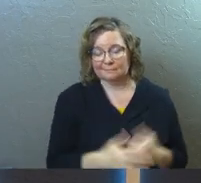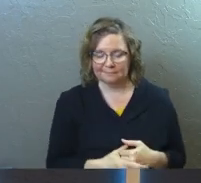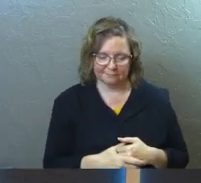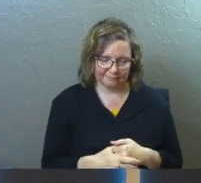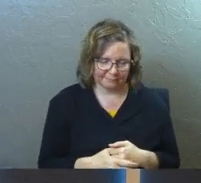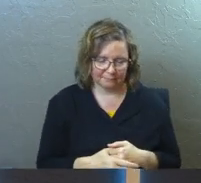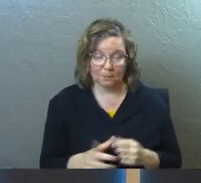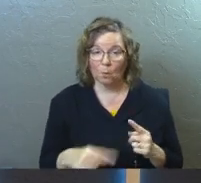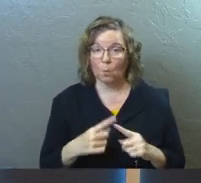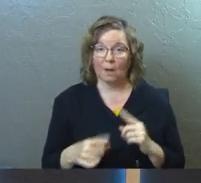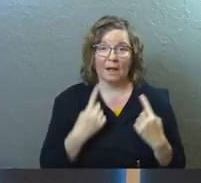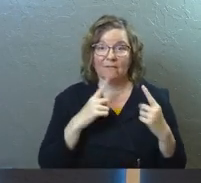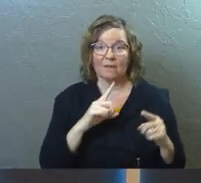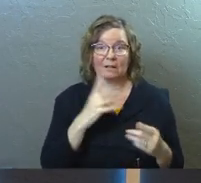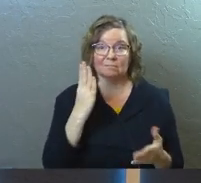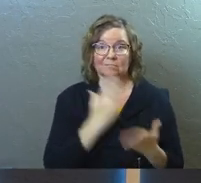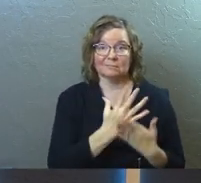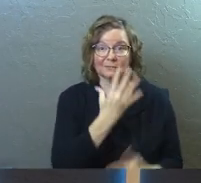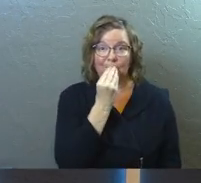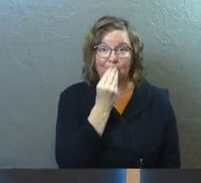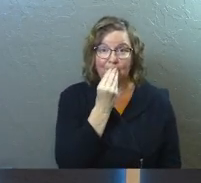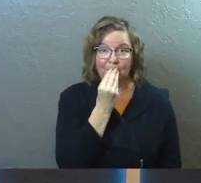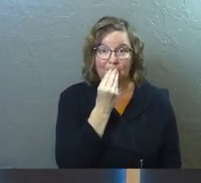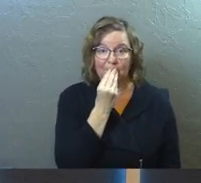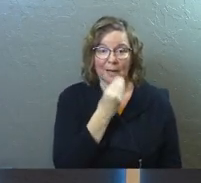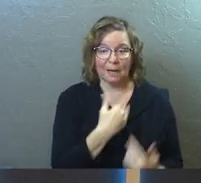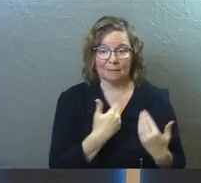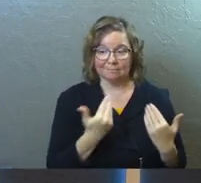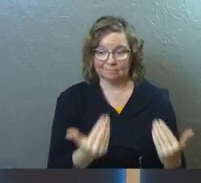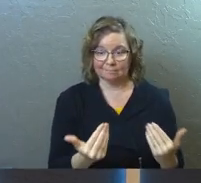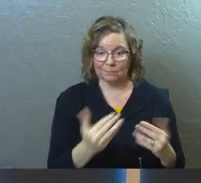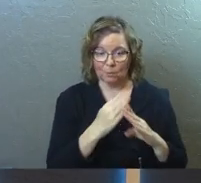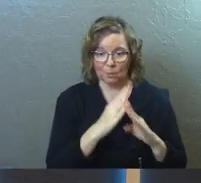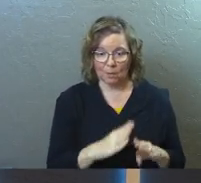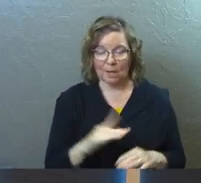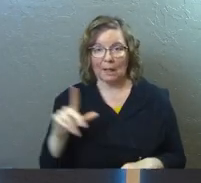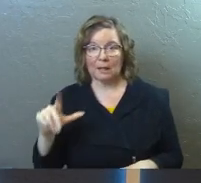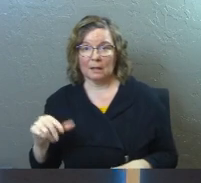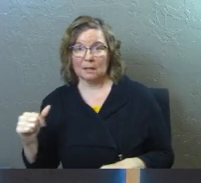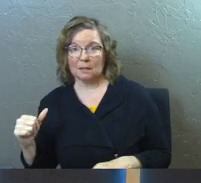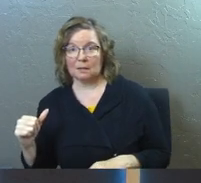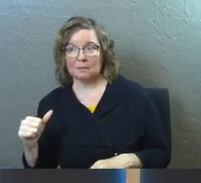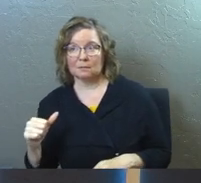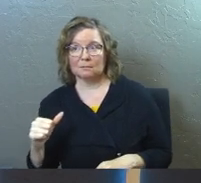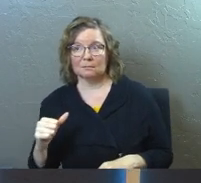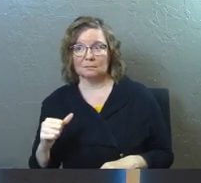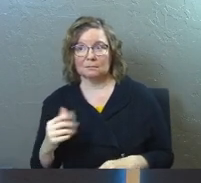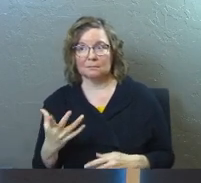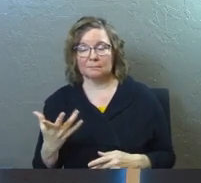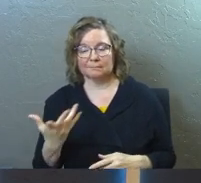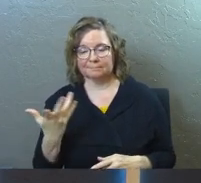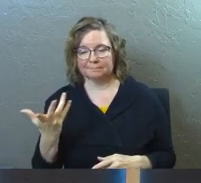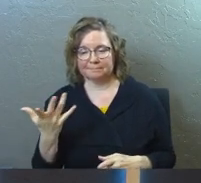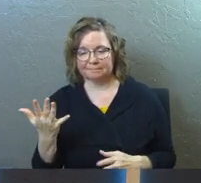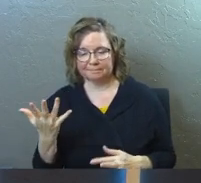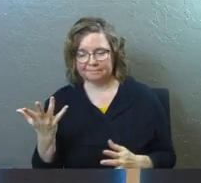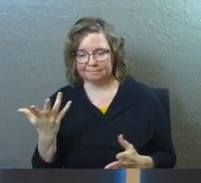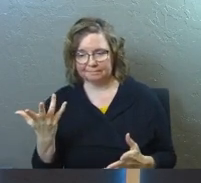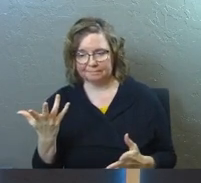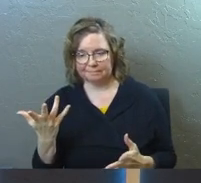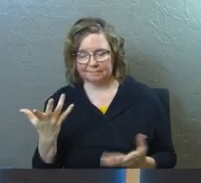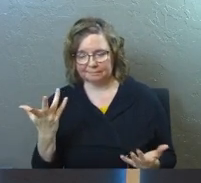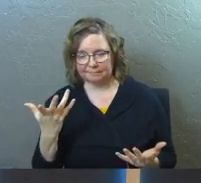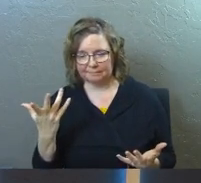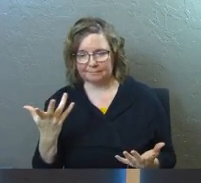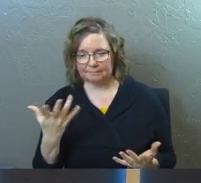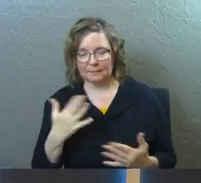Um, and when I finally shut up and create some space here, Linda would clear, you know, um,